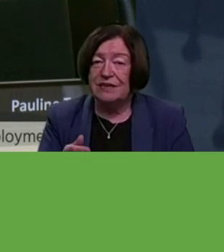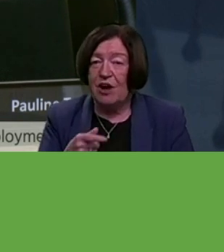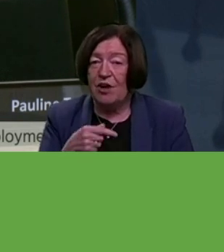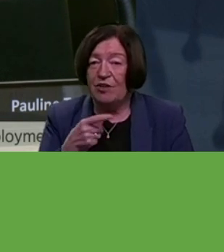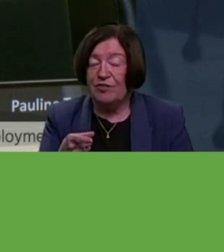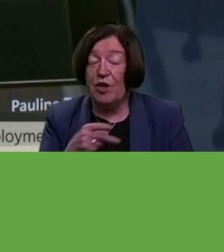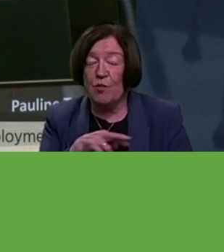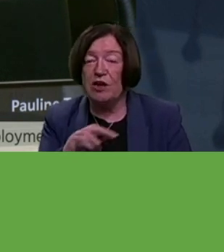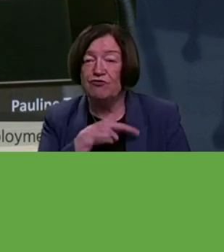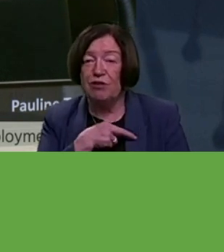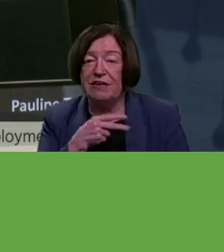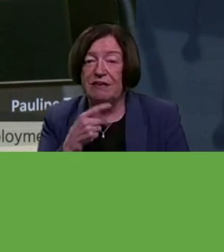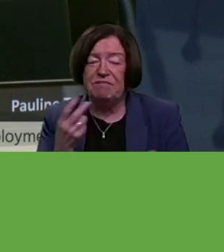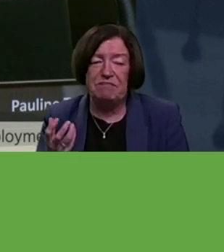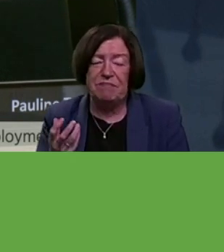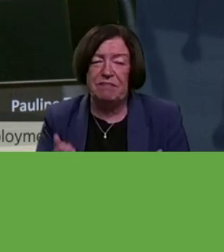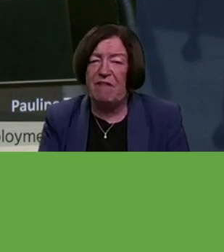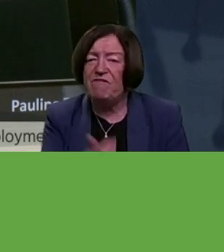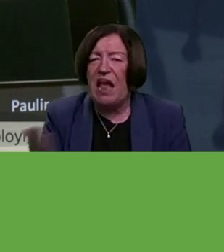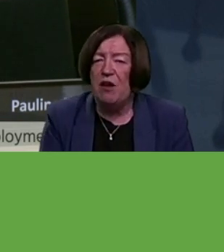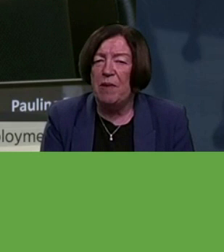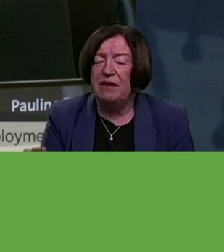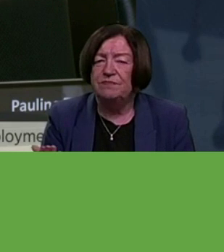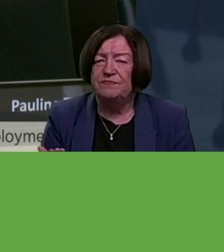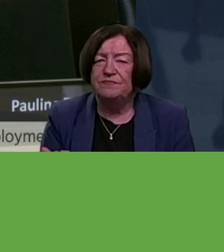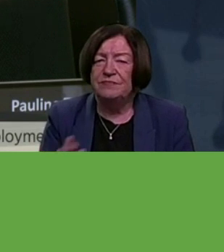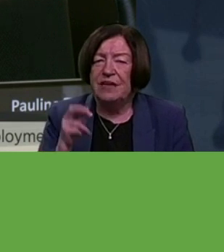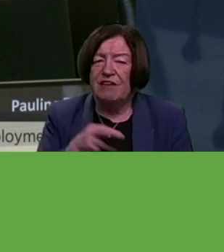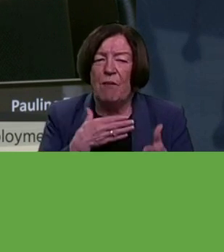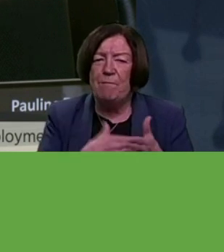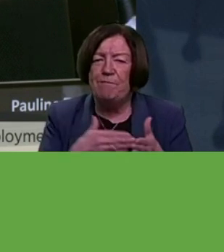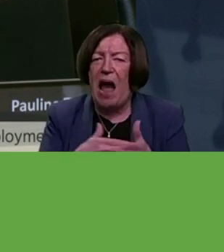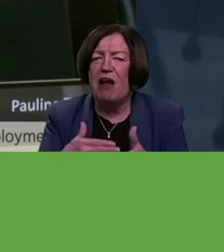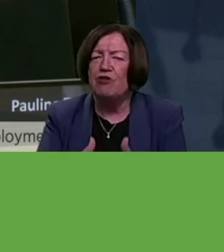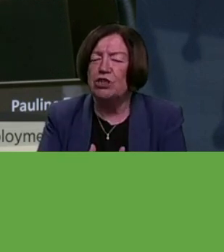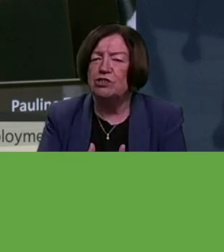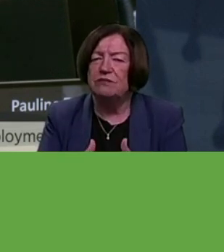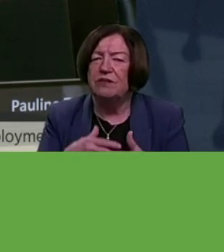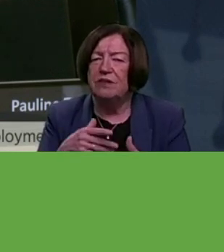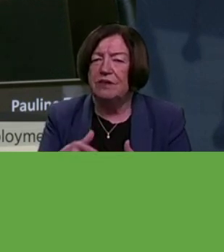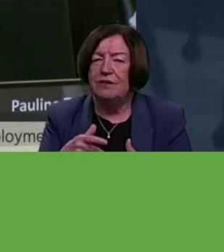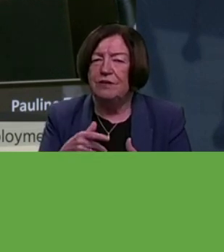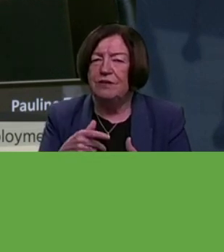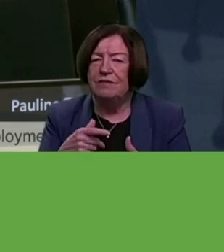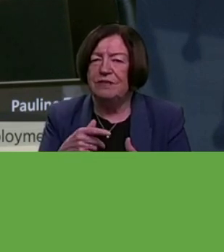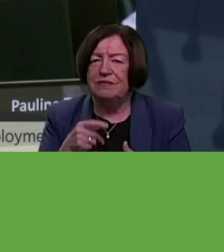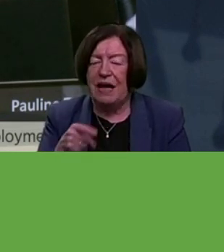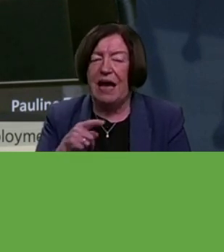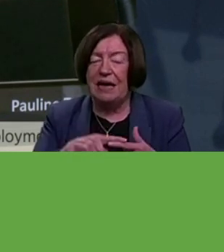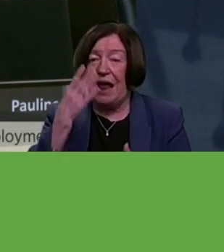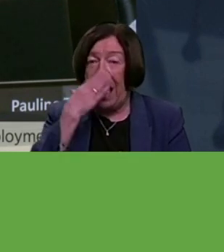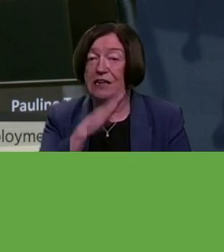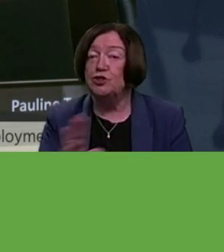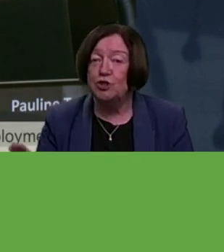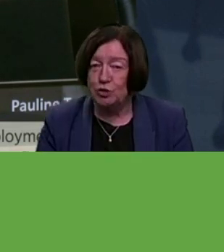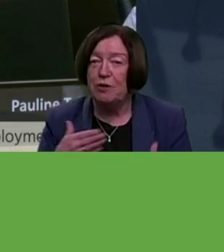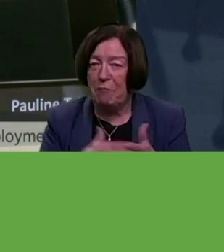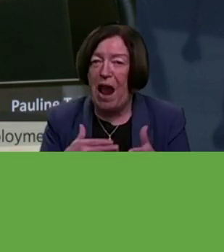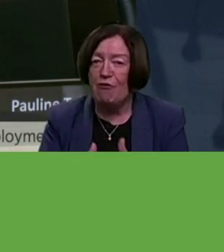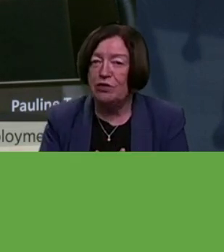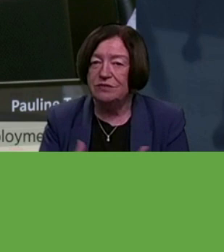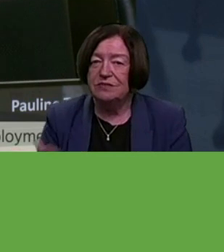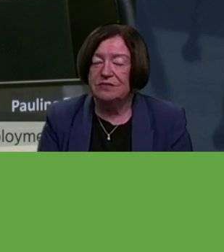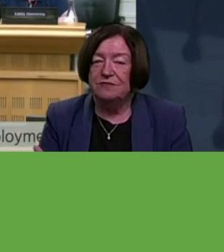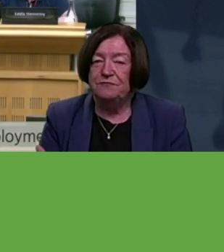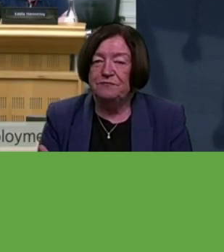down, they weren't there and even barriers you come up against and even attitudinal barriers as well, you